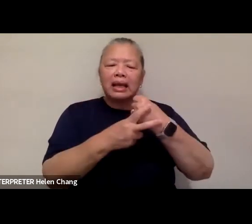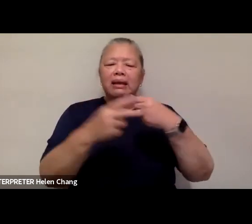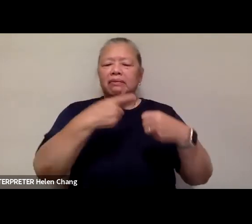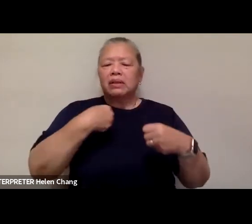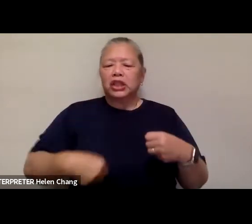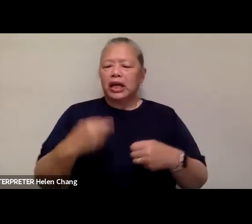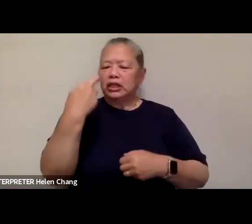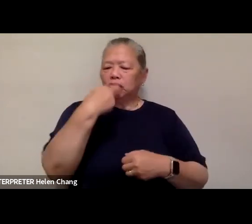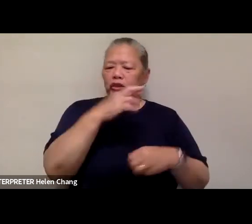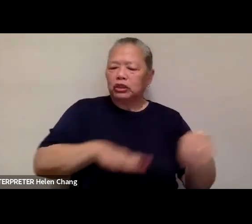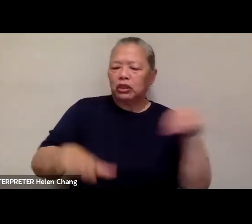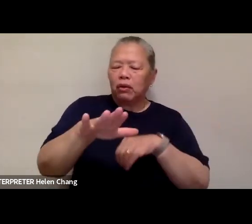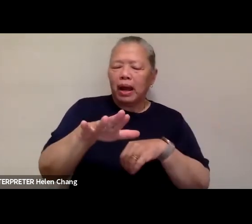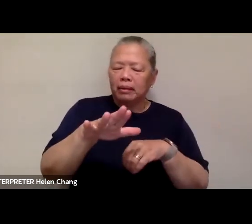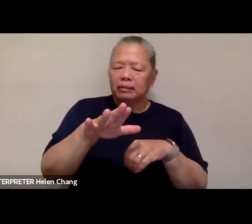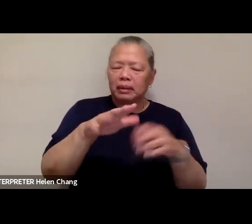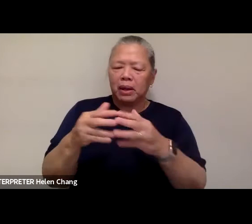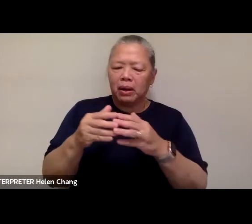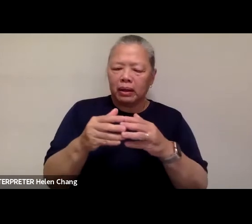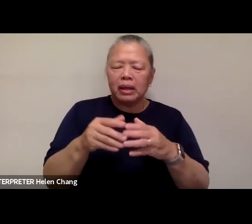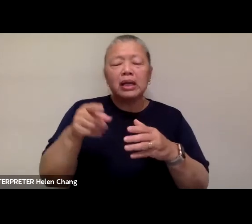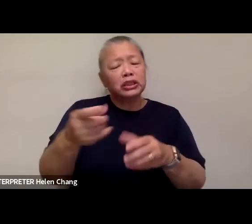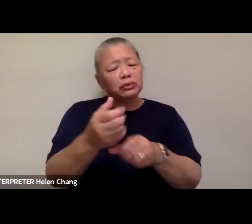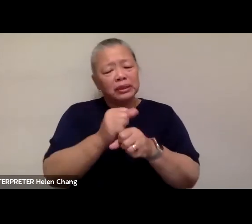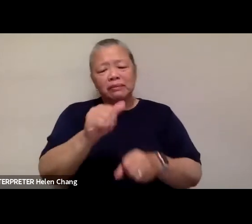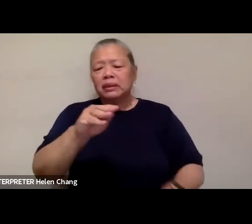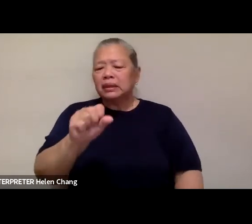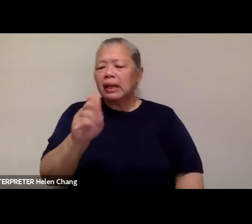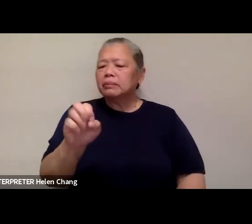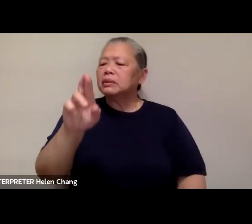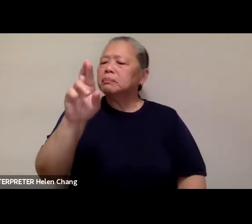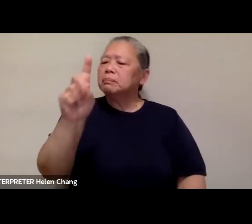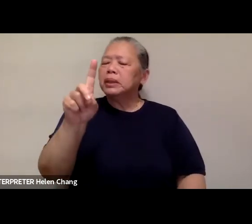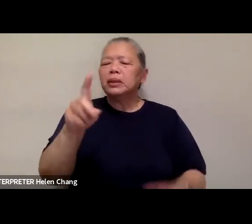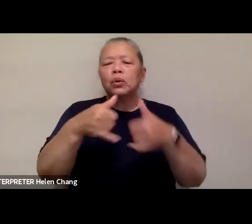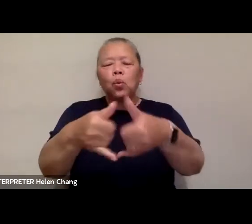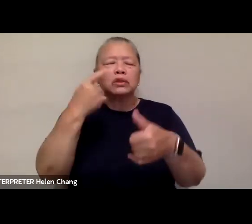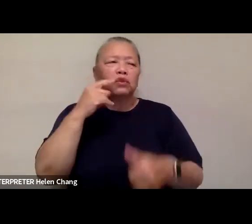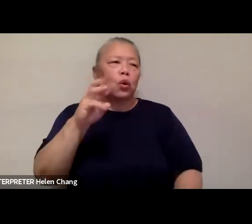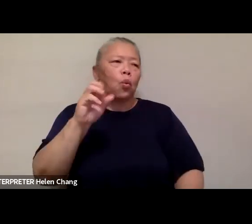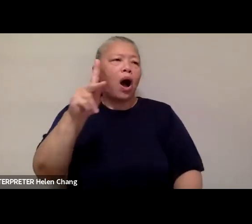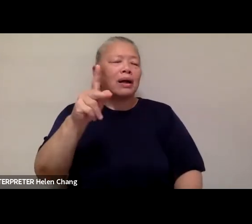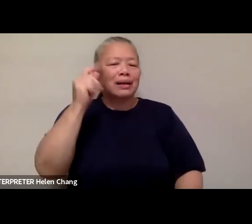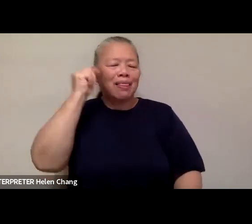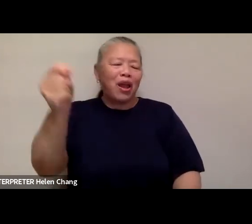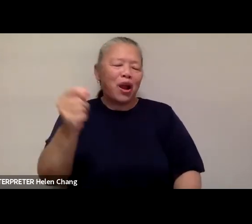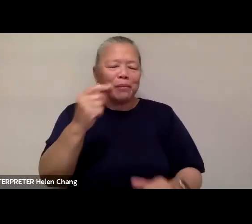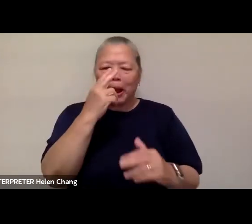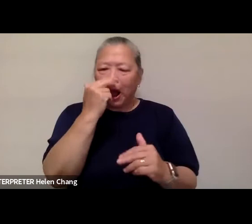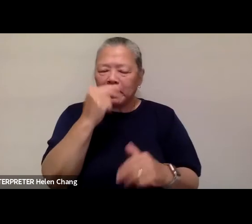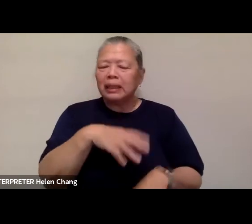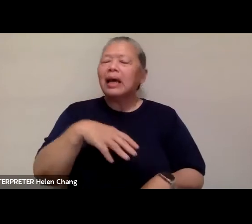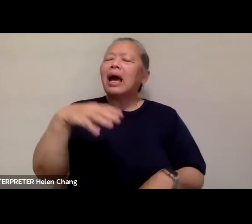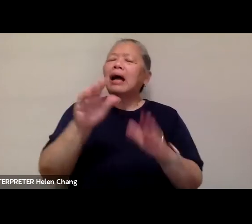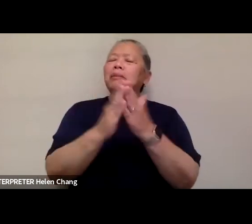the country. Grace is the recipient of James Beard Awards for her Walk Therapist comedy video and her cookbook, Stir-Frying to